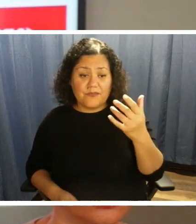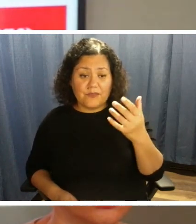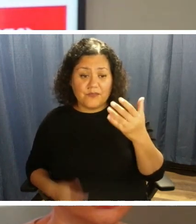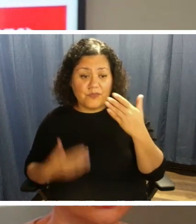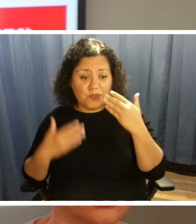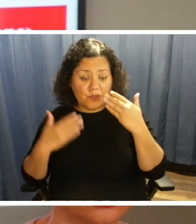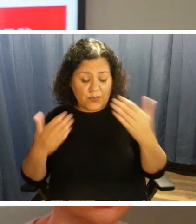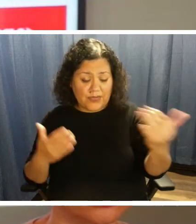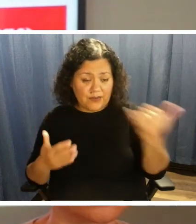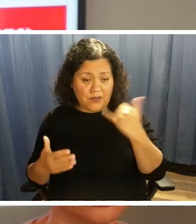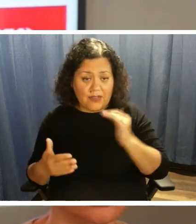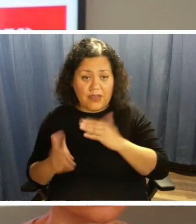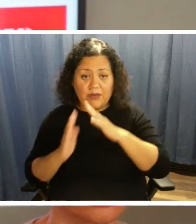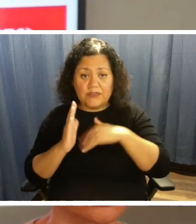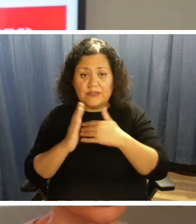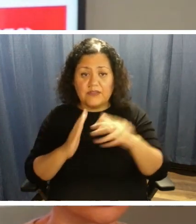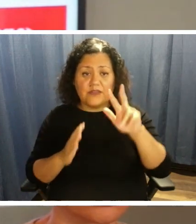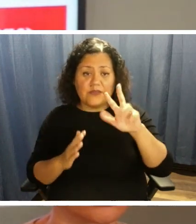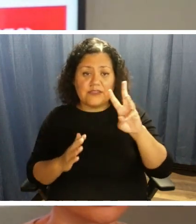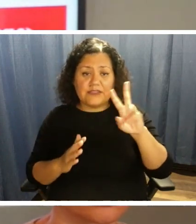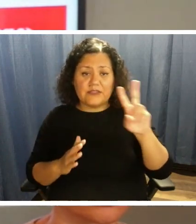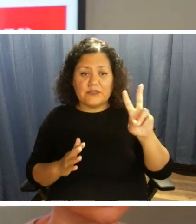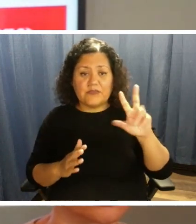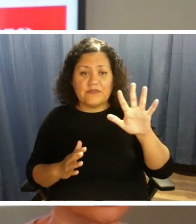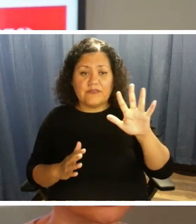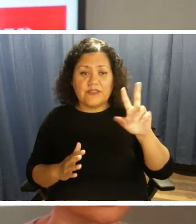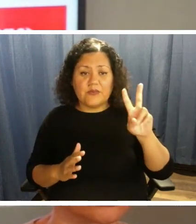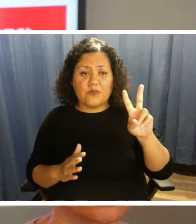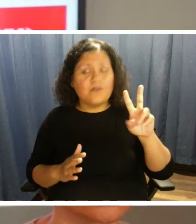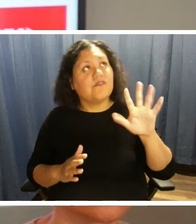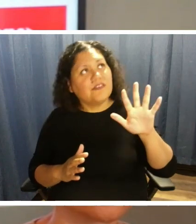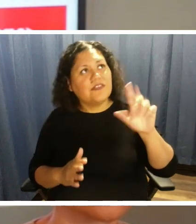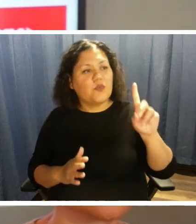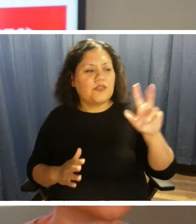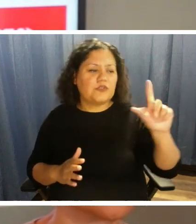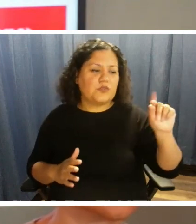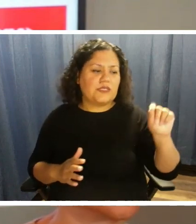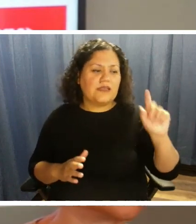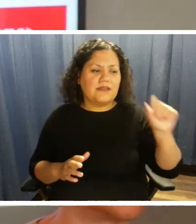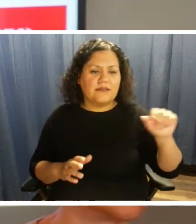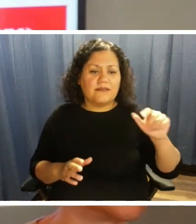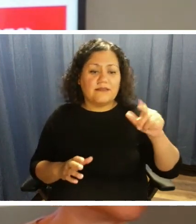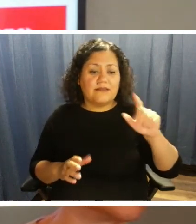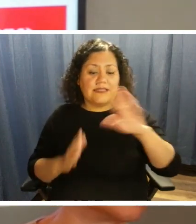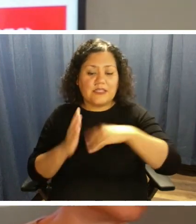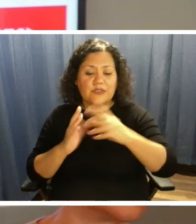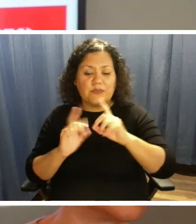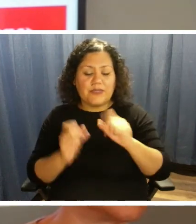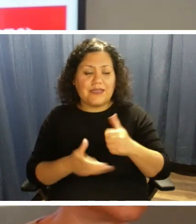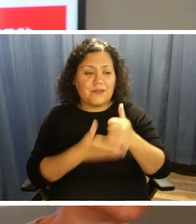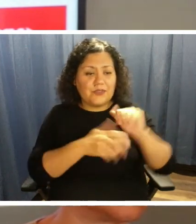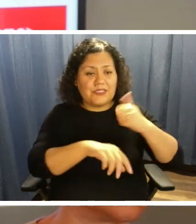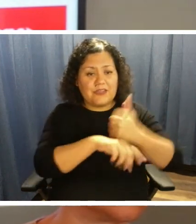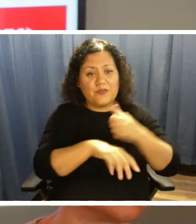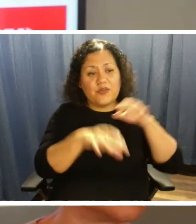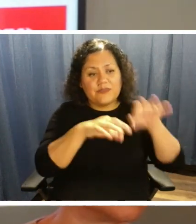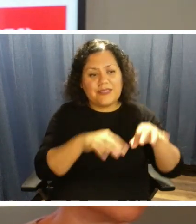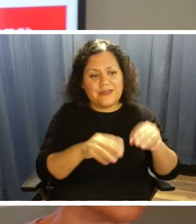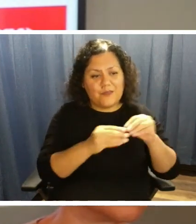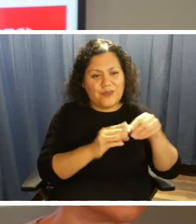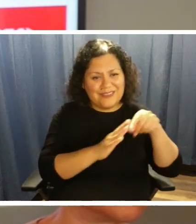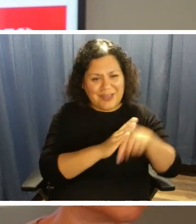scheduling department, three, six, two 5120, they can help you set that up if you'd like or explain it more in detail,